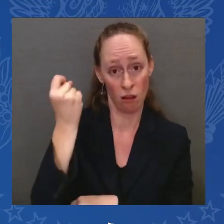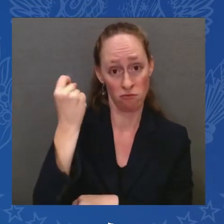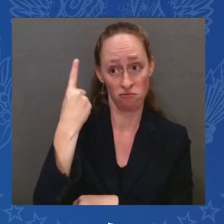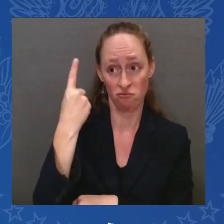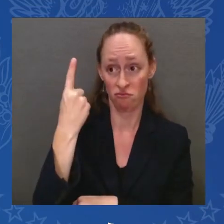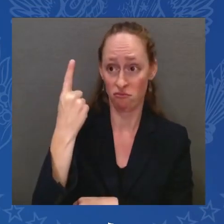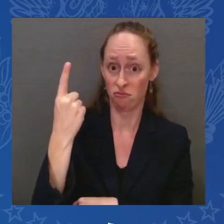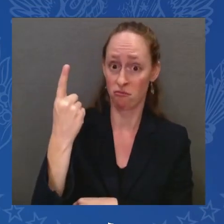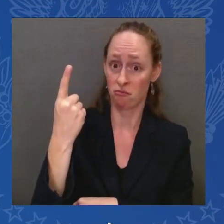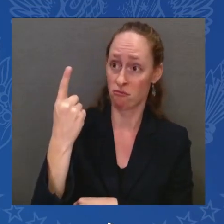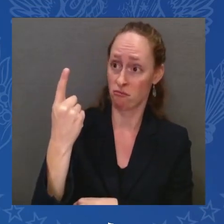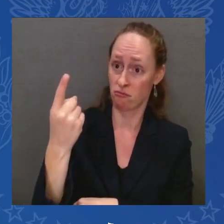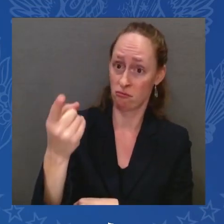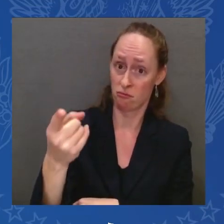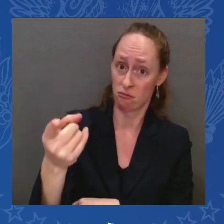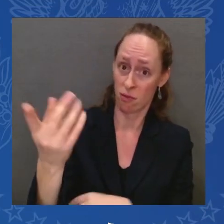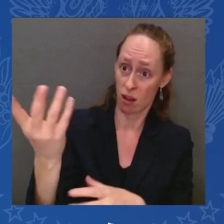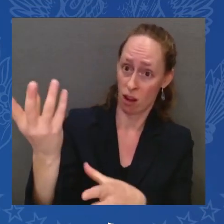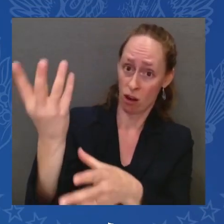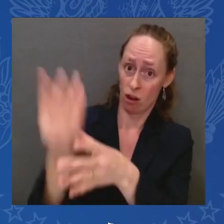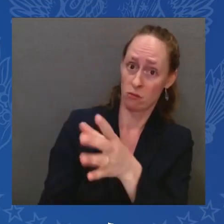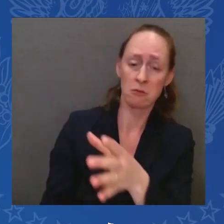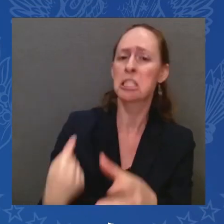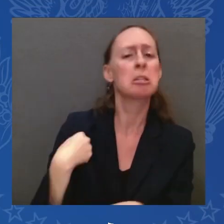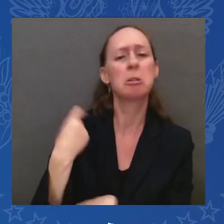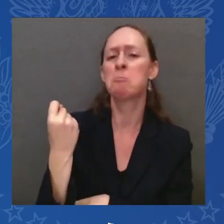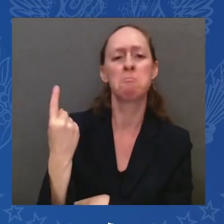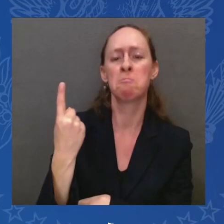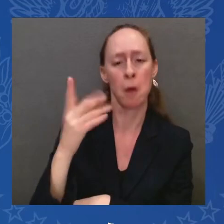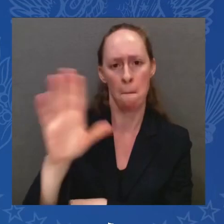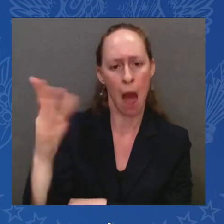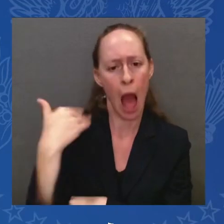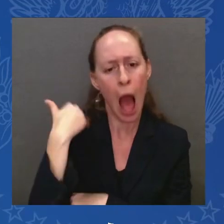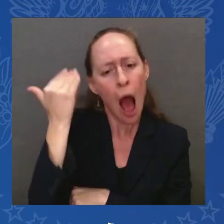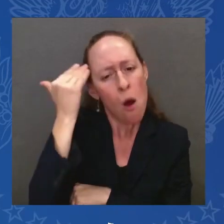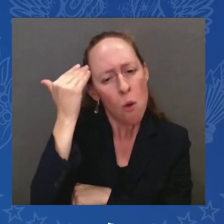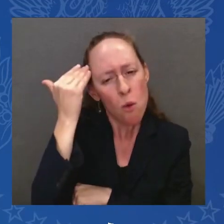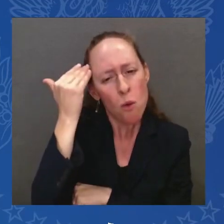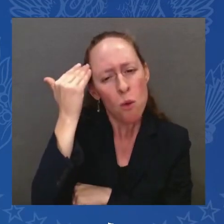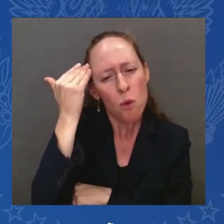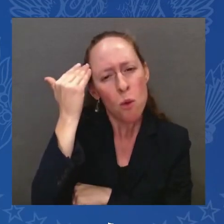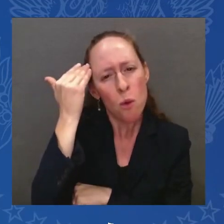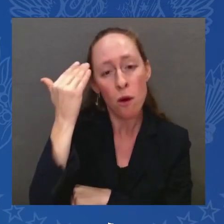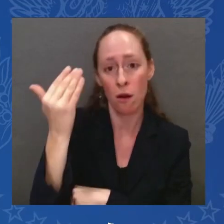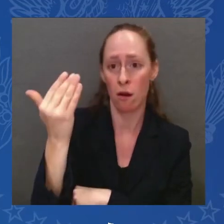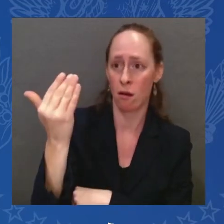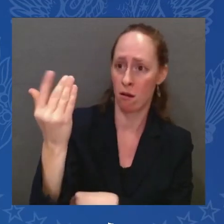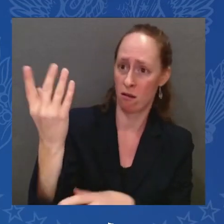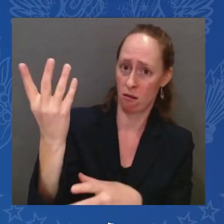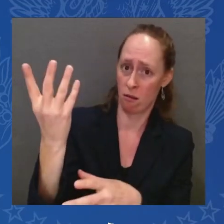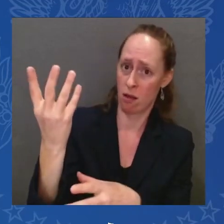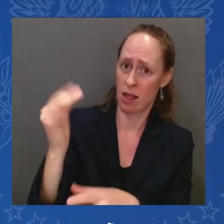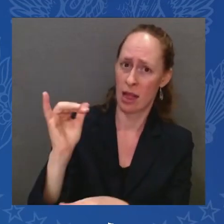Get a phone call saying they're gone. I get that part. Not the same, but I get the part.